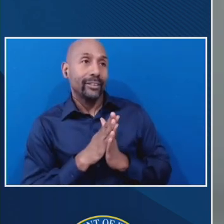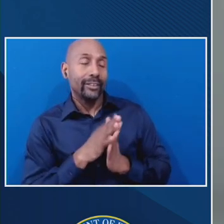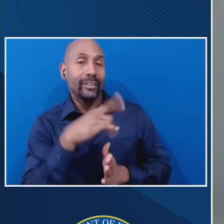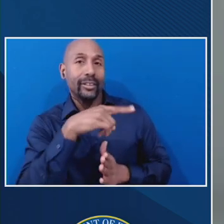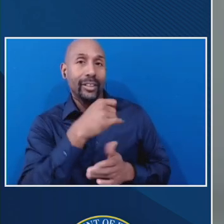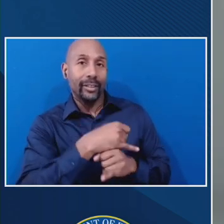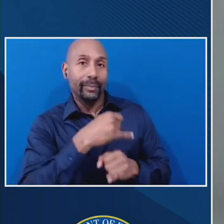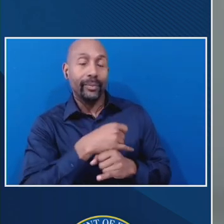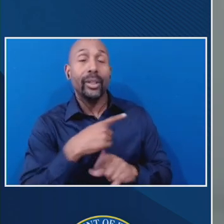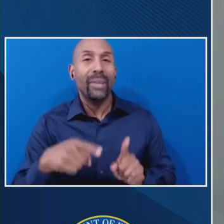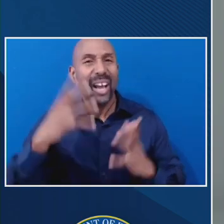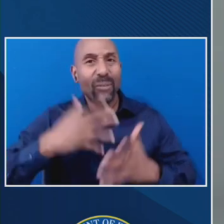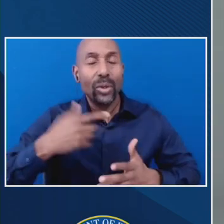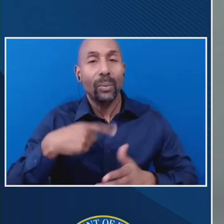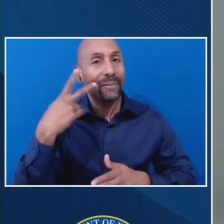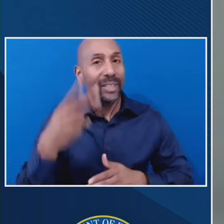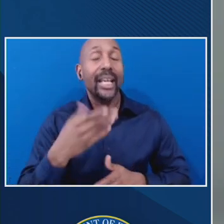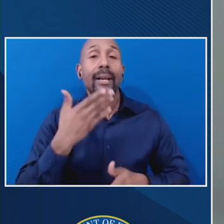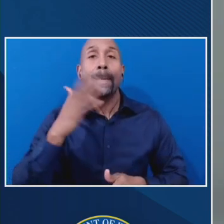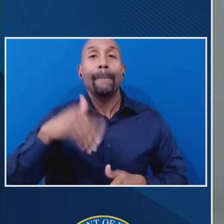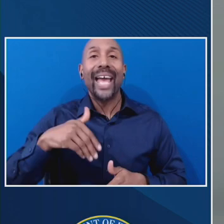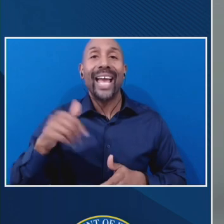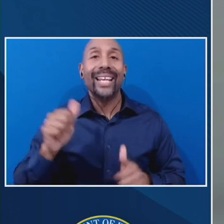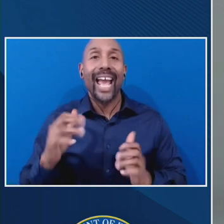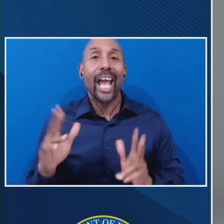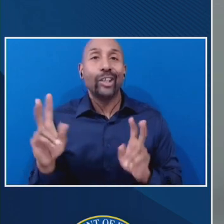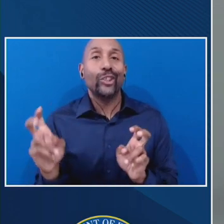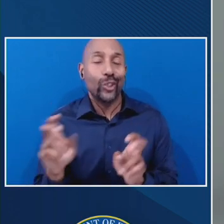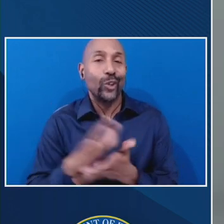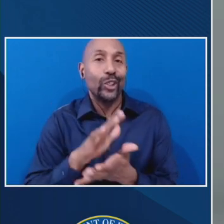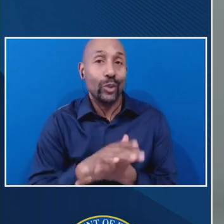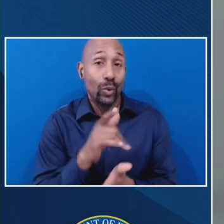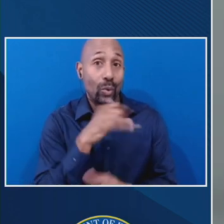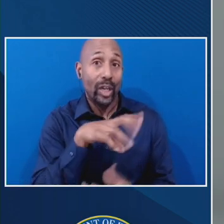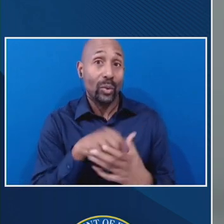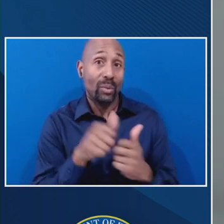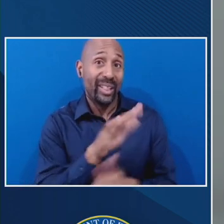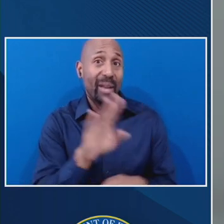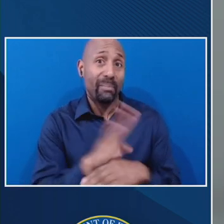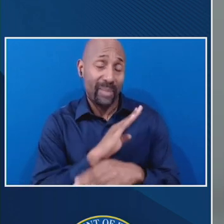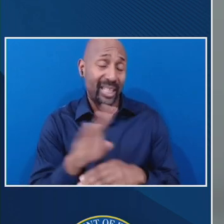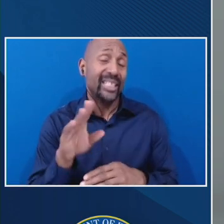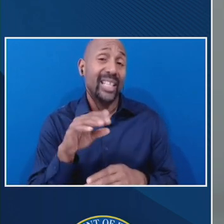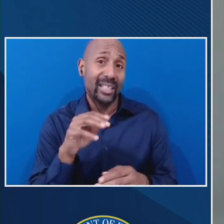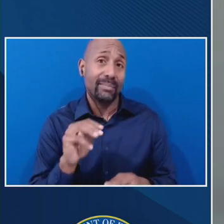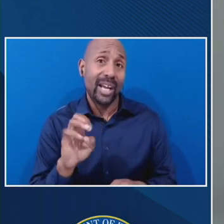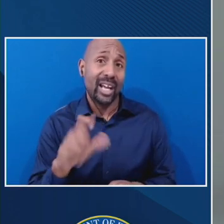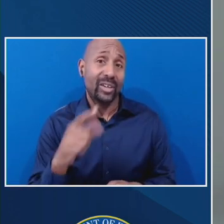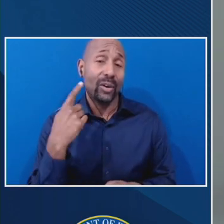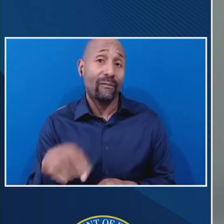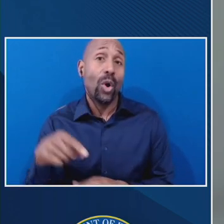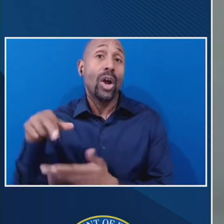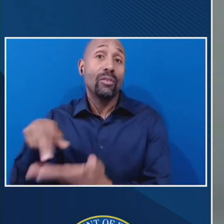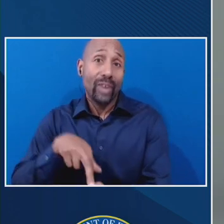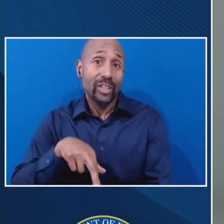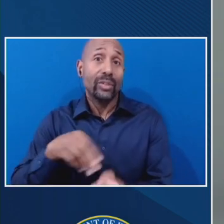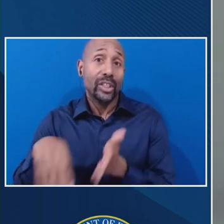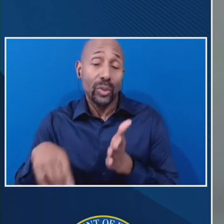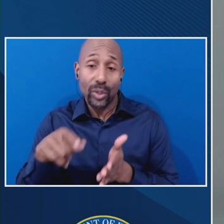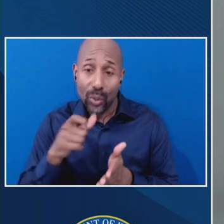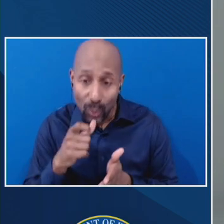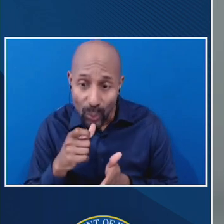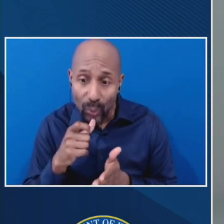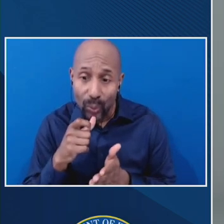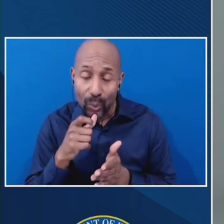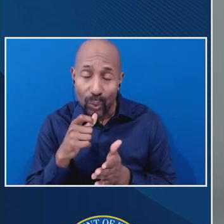bad actor schools that seem to have as part of their business model enrolling students that really would not be generally for-profit colleges, often not